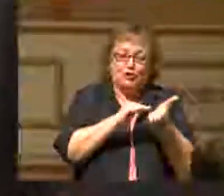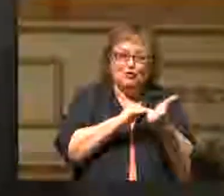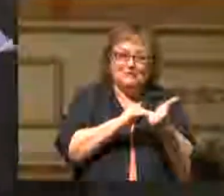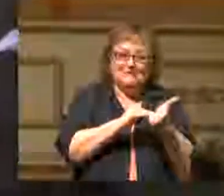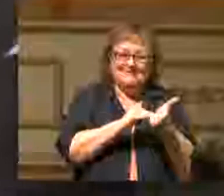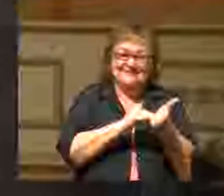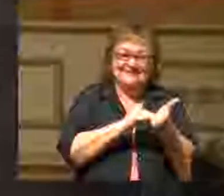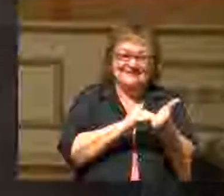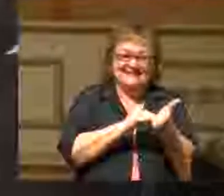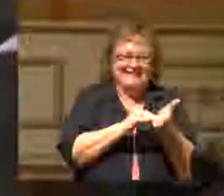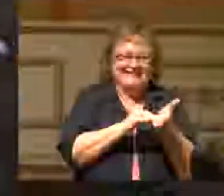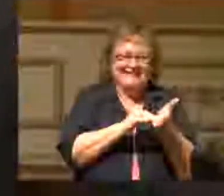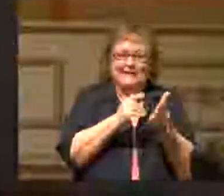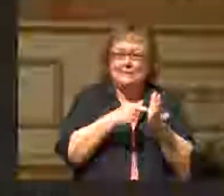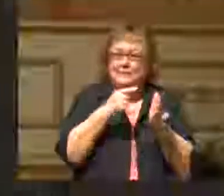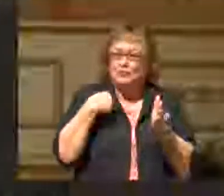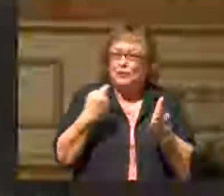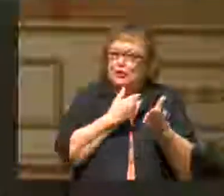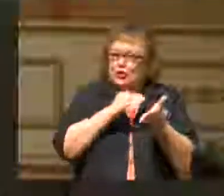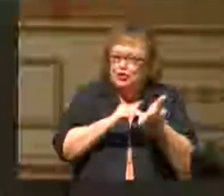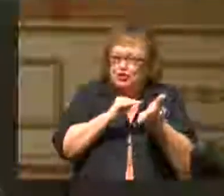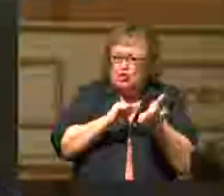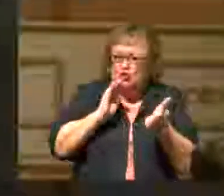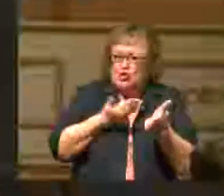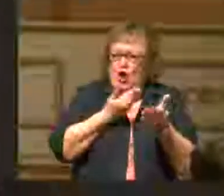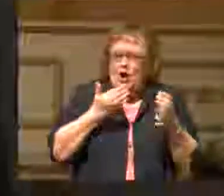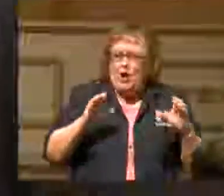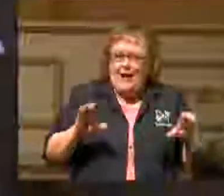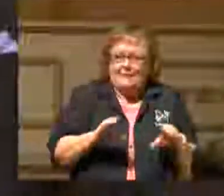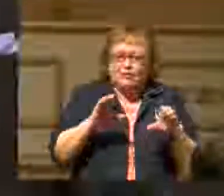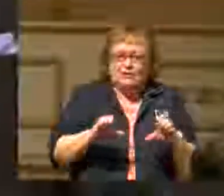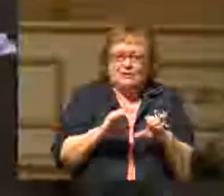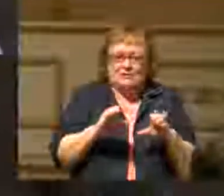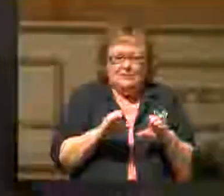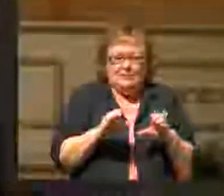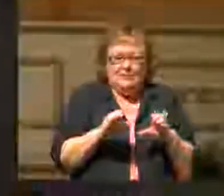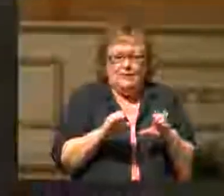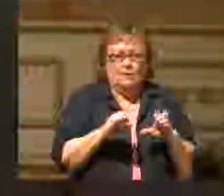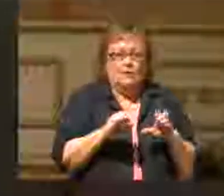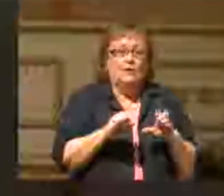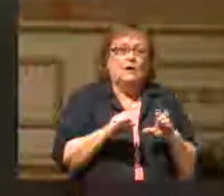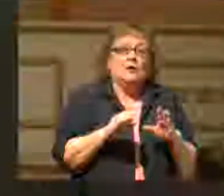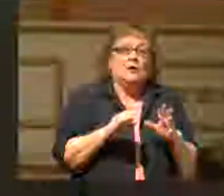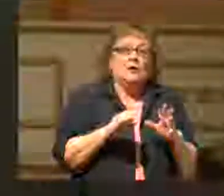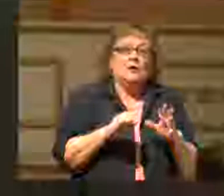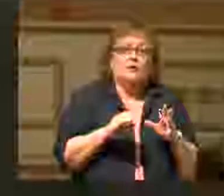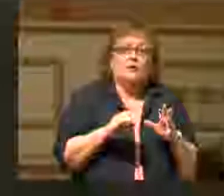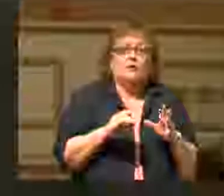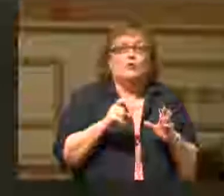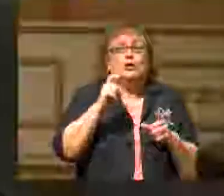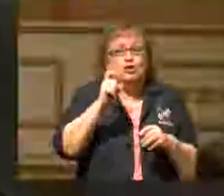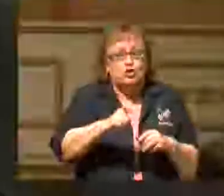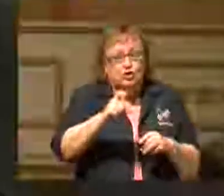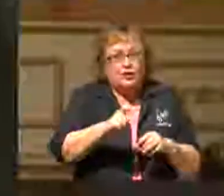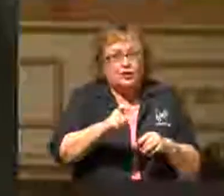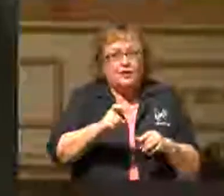A lot of times we try to excuse our actions when we should encourage our repentance.